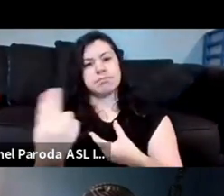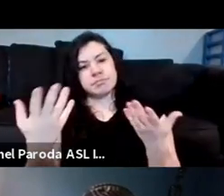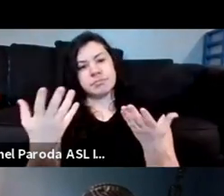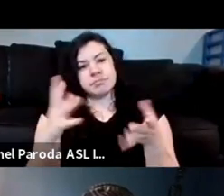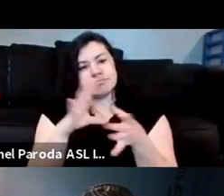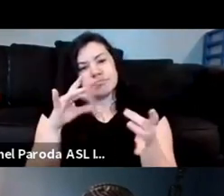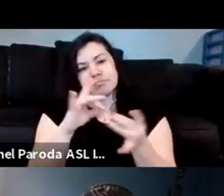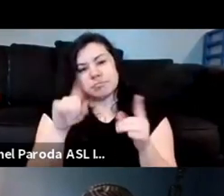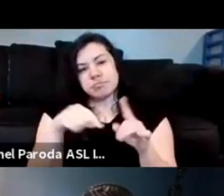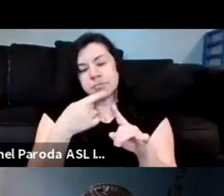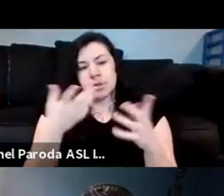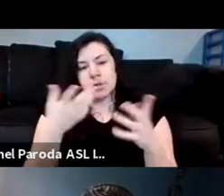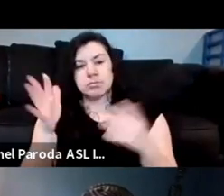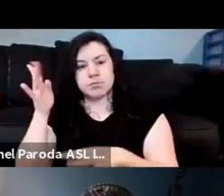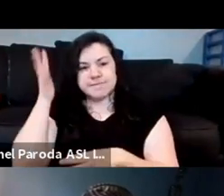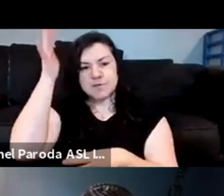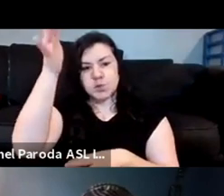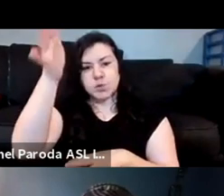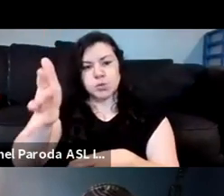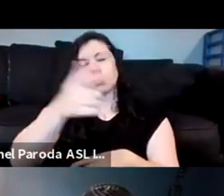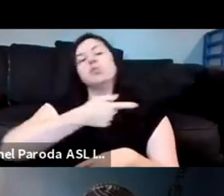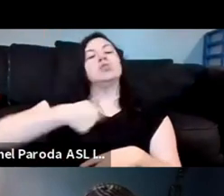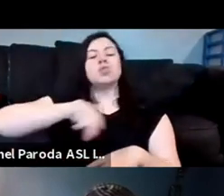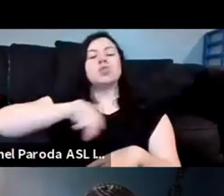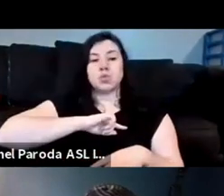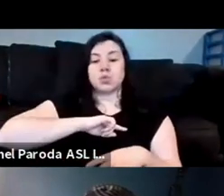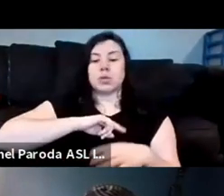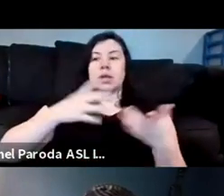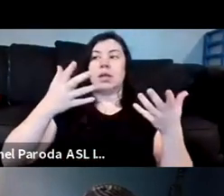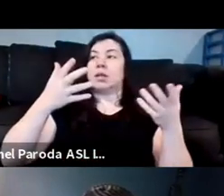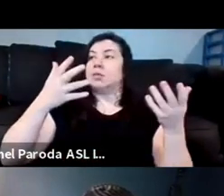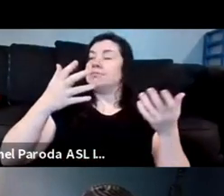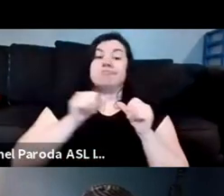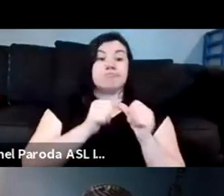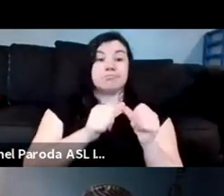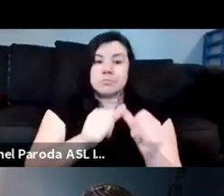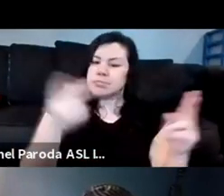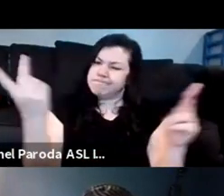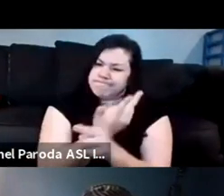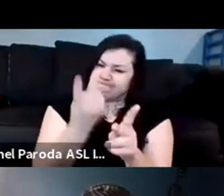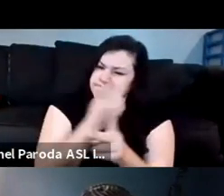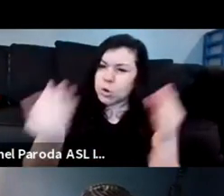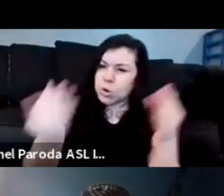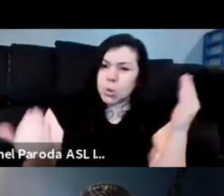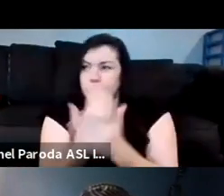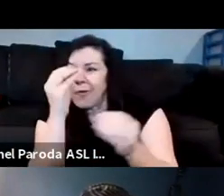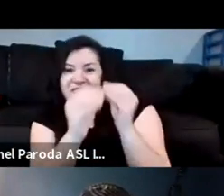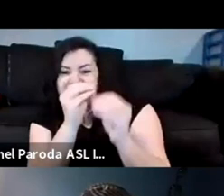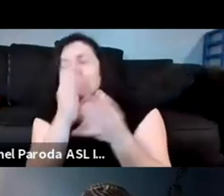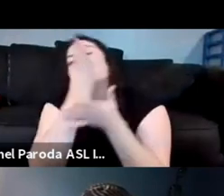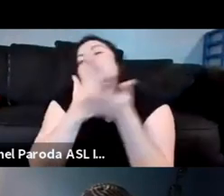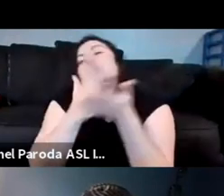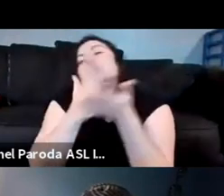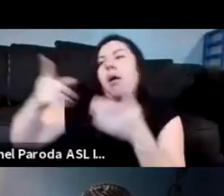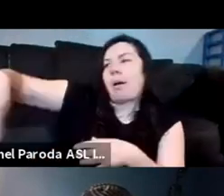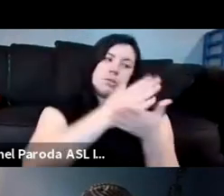those futures right we were we're we're constantly doing this retooling some of us are doing it really doing it some of some people aren't but you know